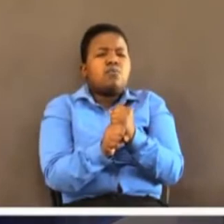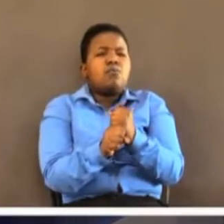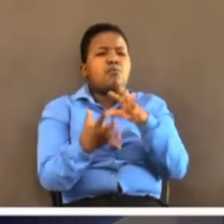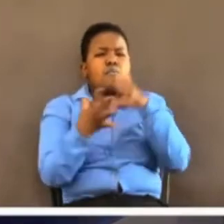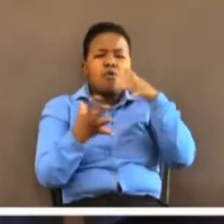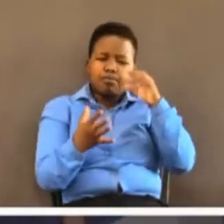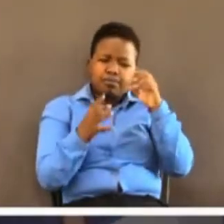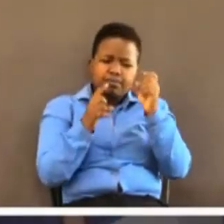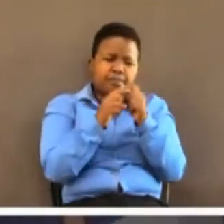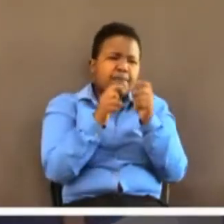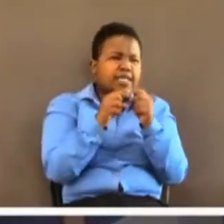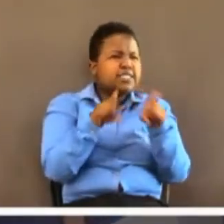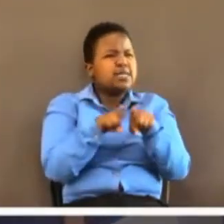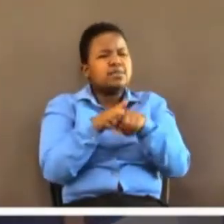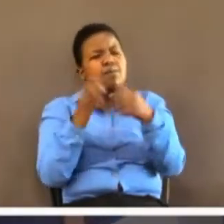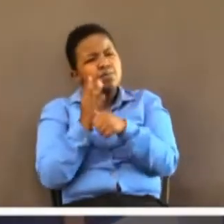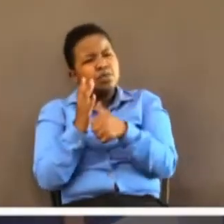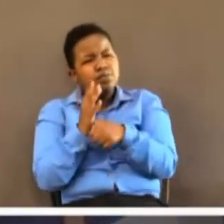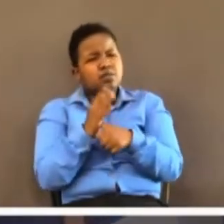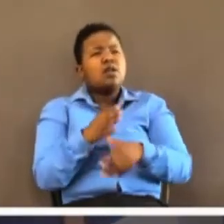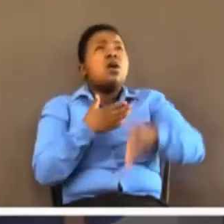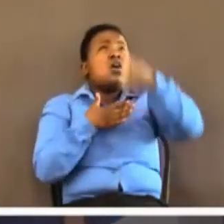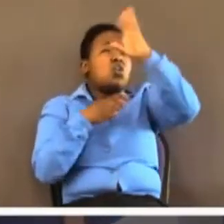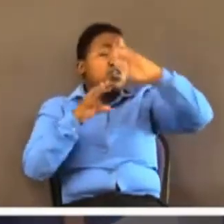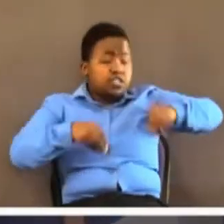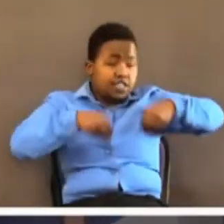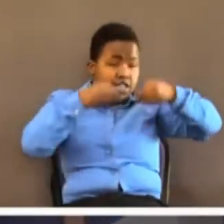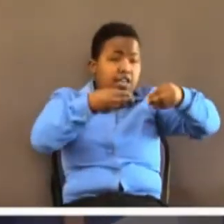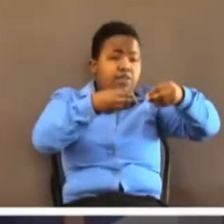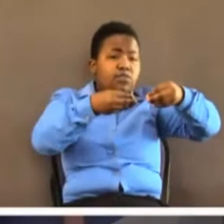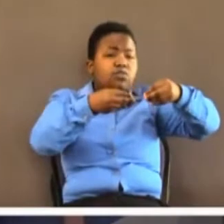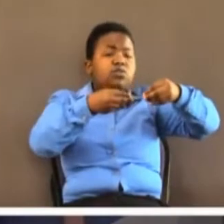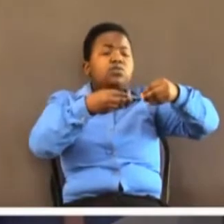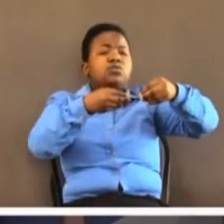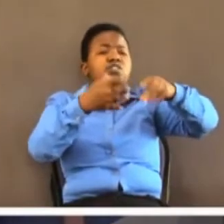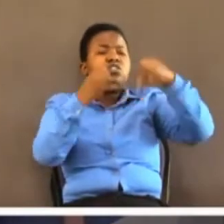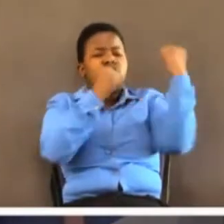misled. May God give you the strength to start all over again.